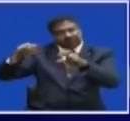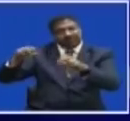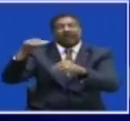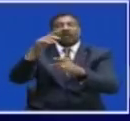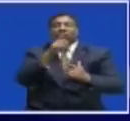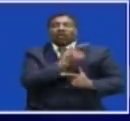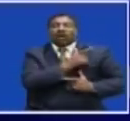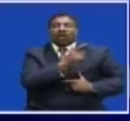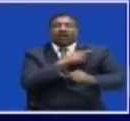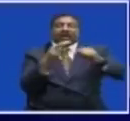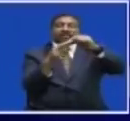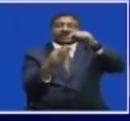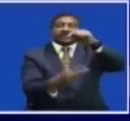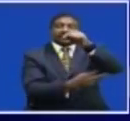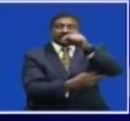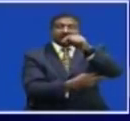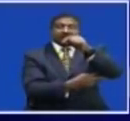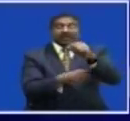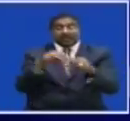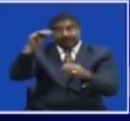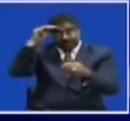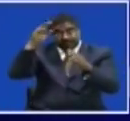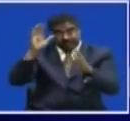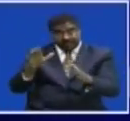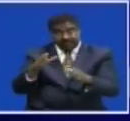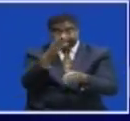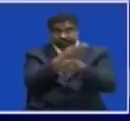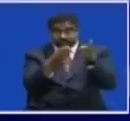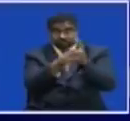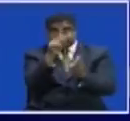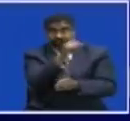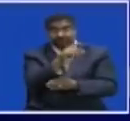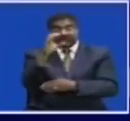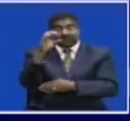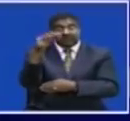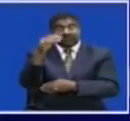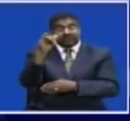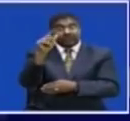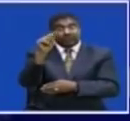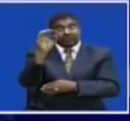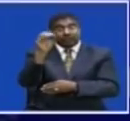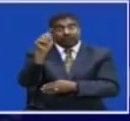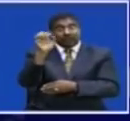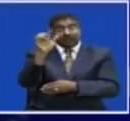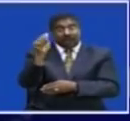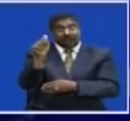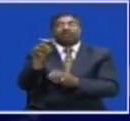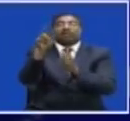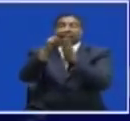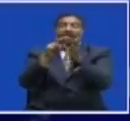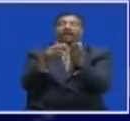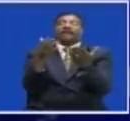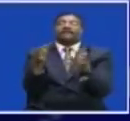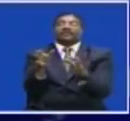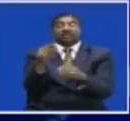Infrastructure and Housing Minister Ronald Chitotela Has disclosed this to ZMBC News in Lusaka today Mr. Chitotela